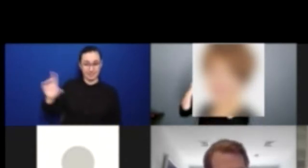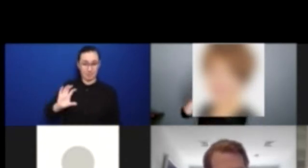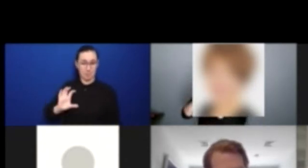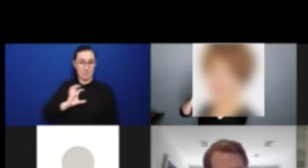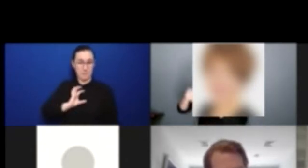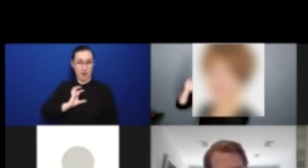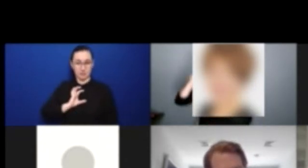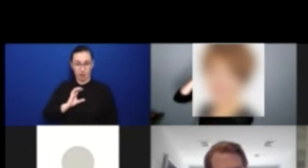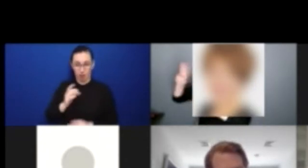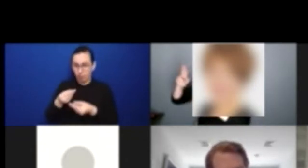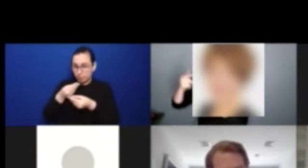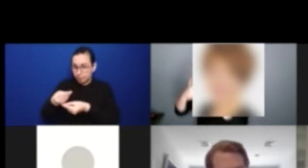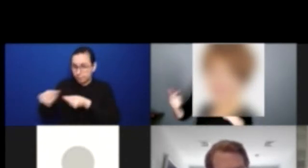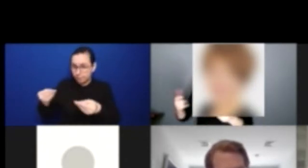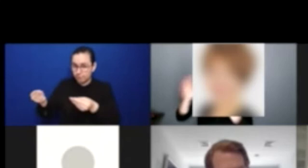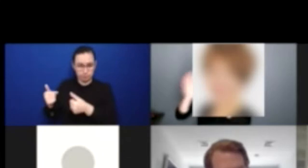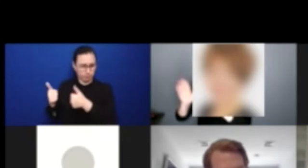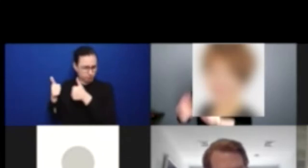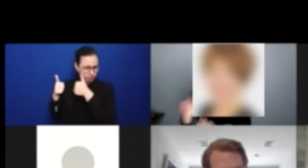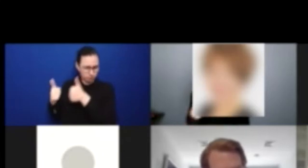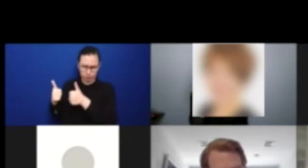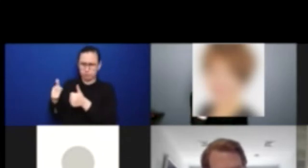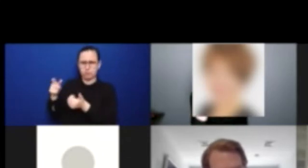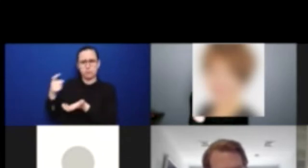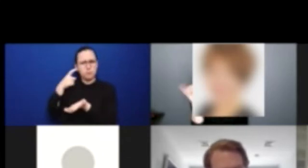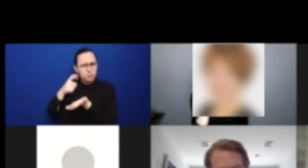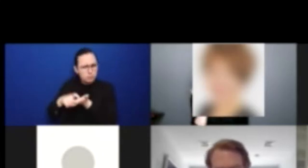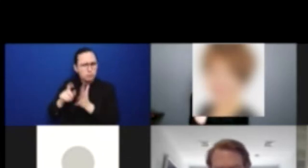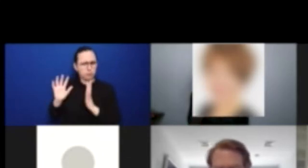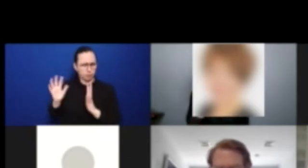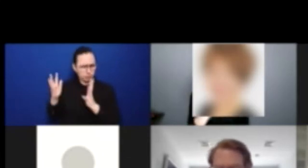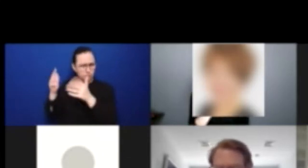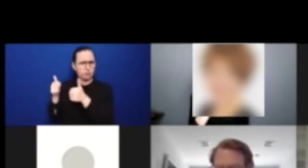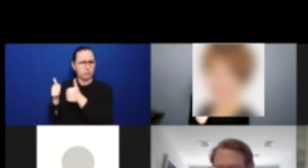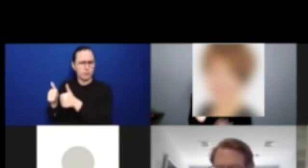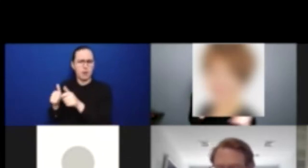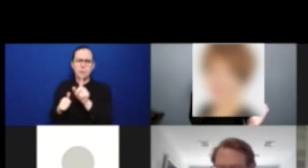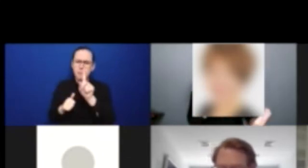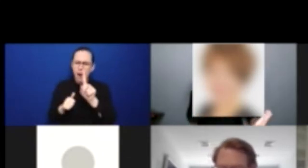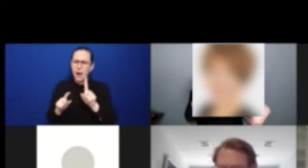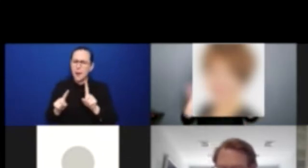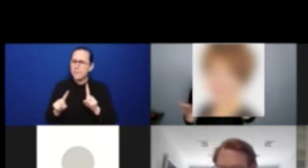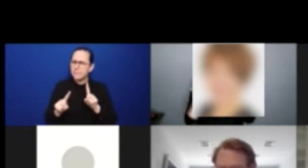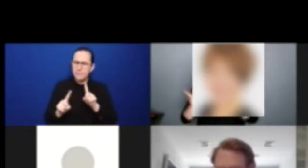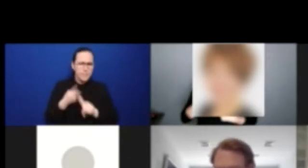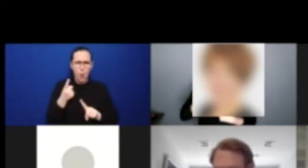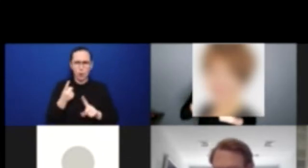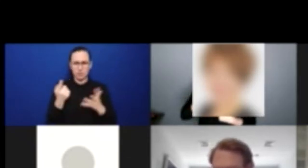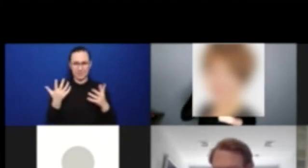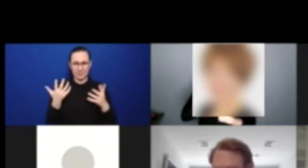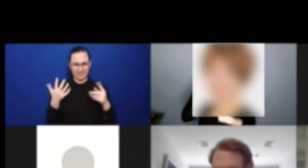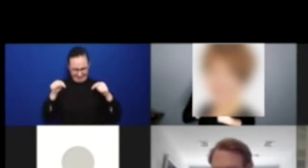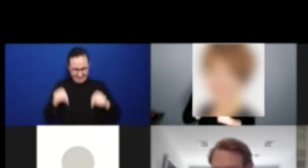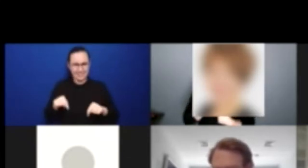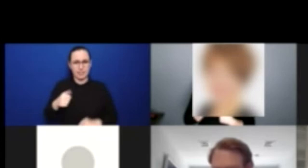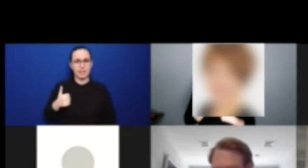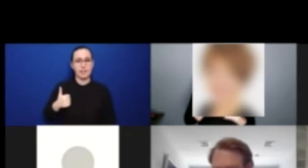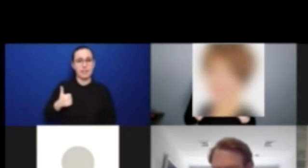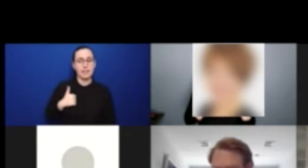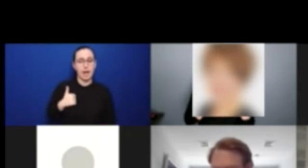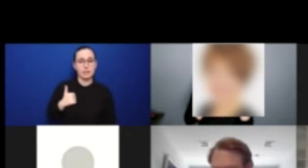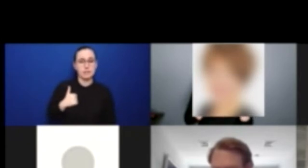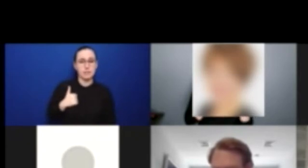But we also have to recognize that even here in Canada, the percentages